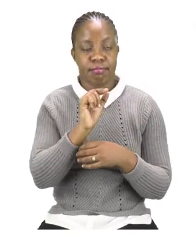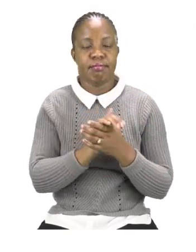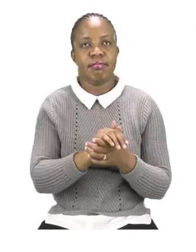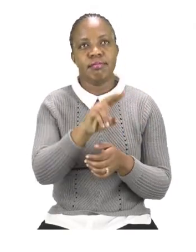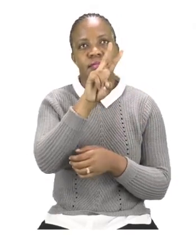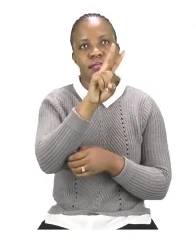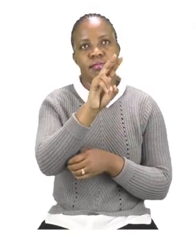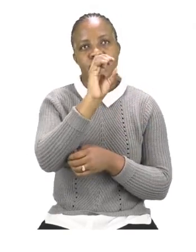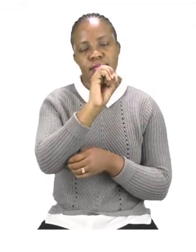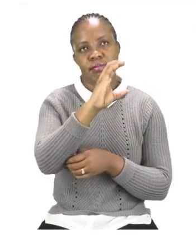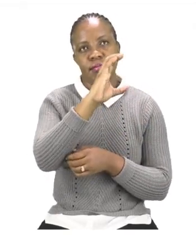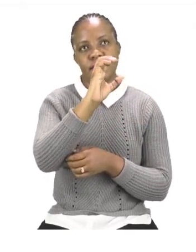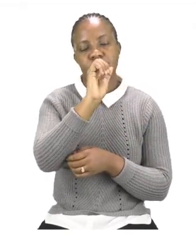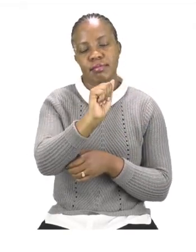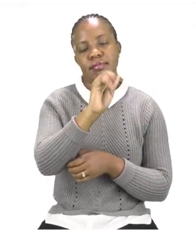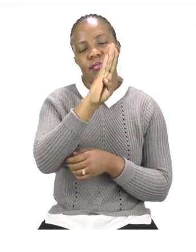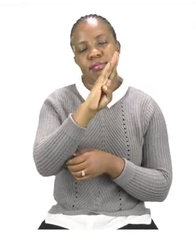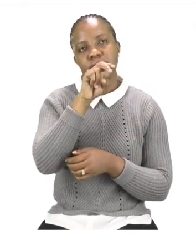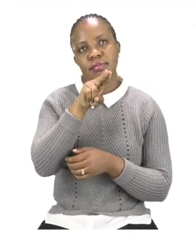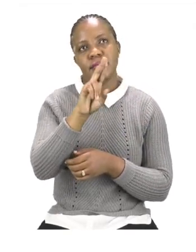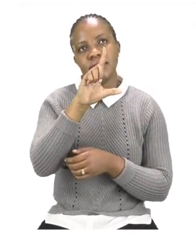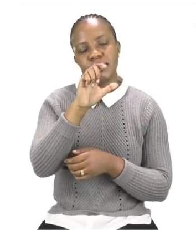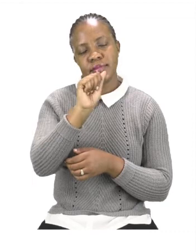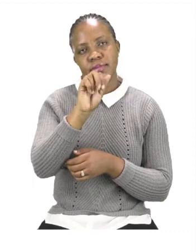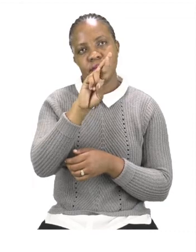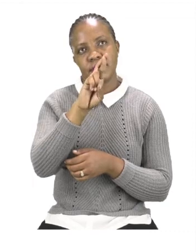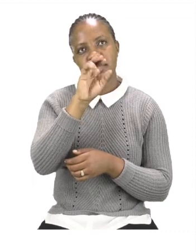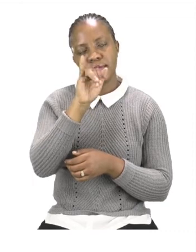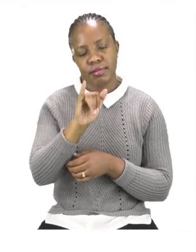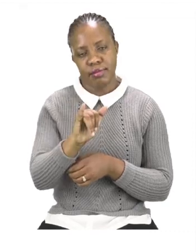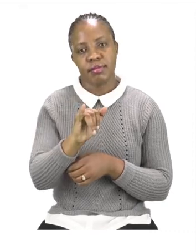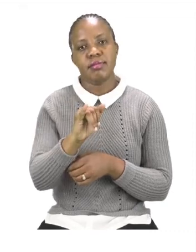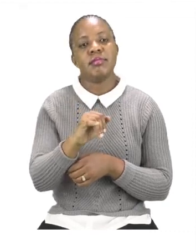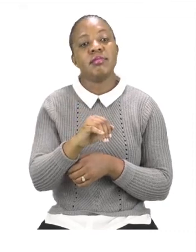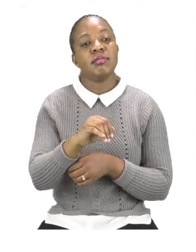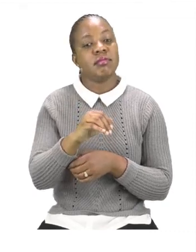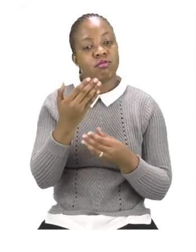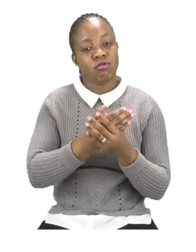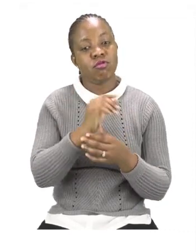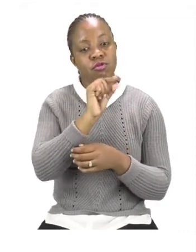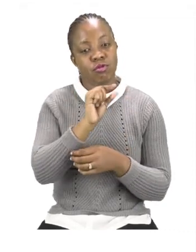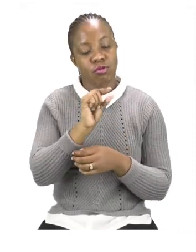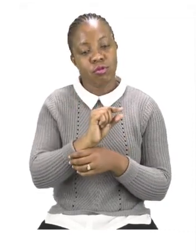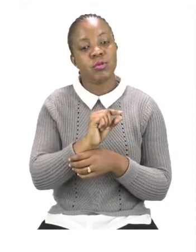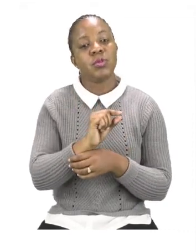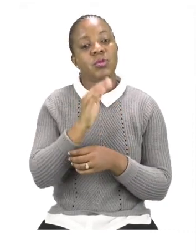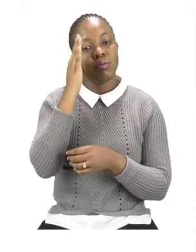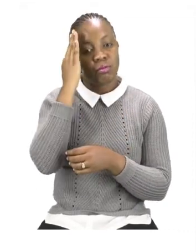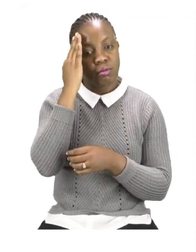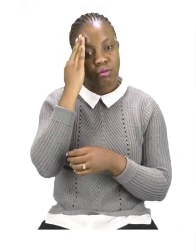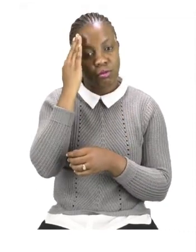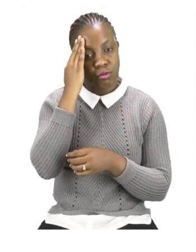may be new to be us that we need to know and use often so that we can improve our English.